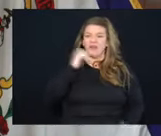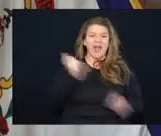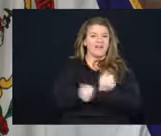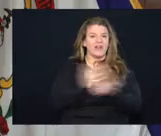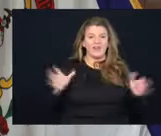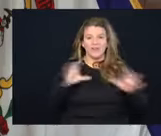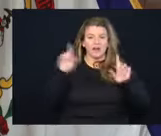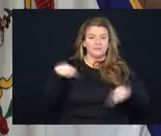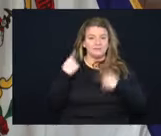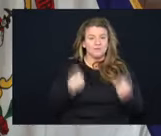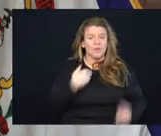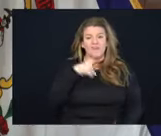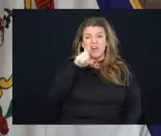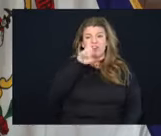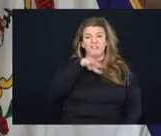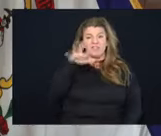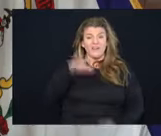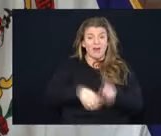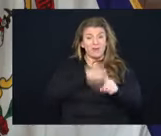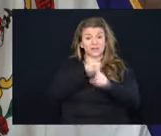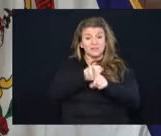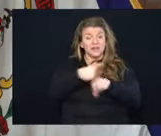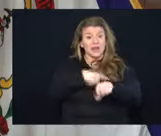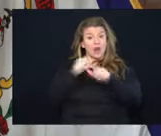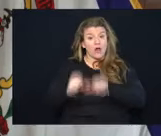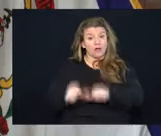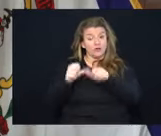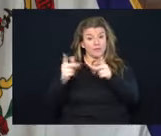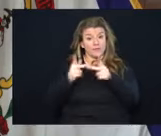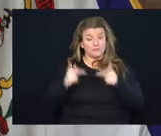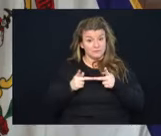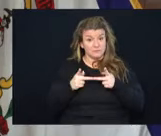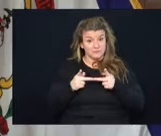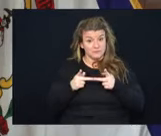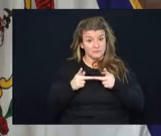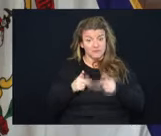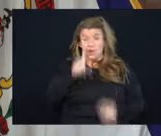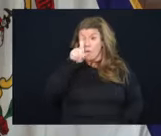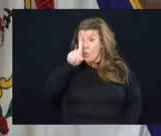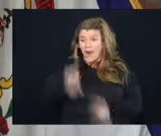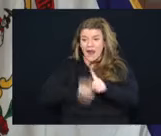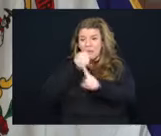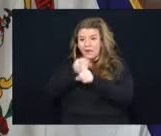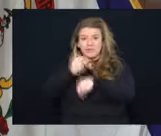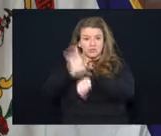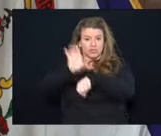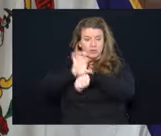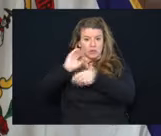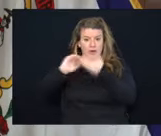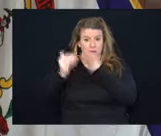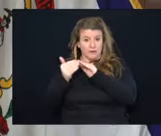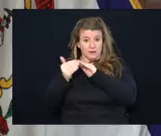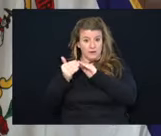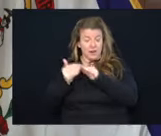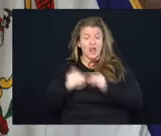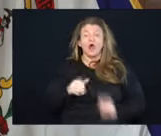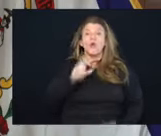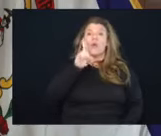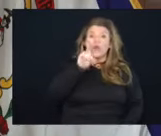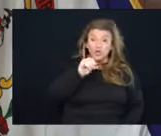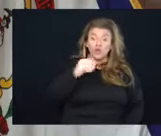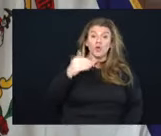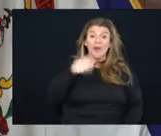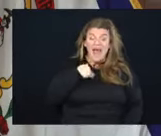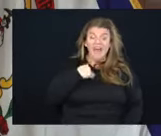We've got 155 outbreaks in our long-term care facilities, one outbreak in our church community. We do have